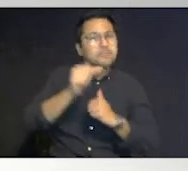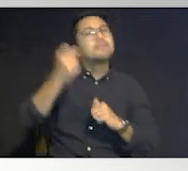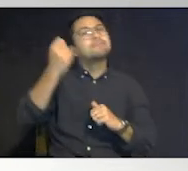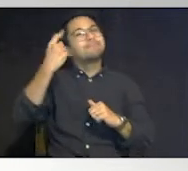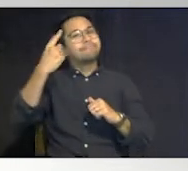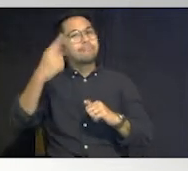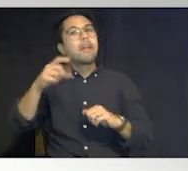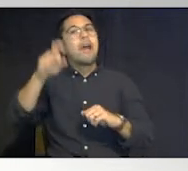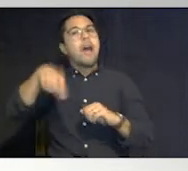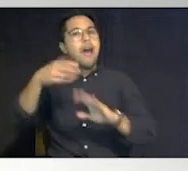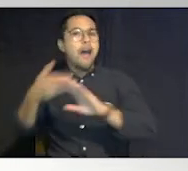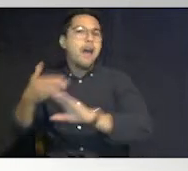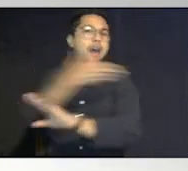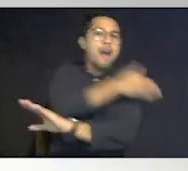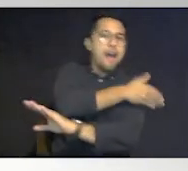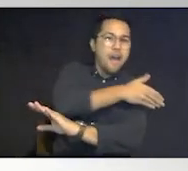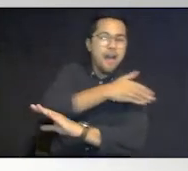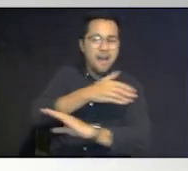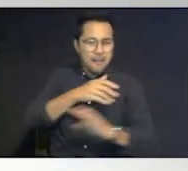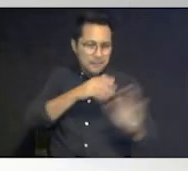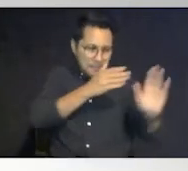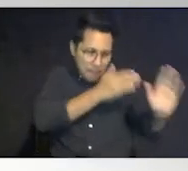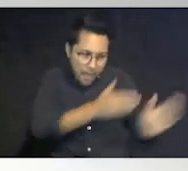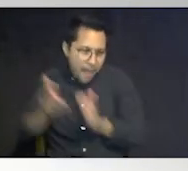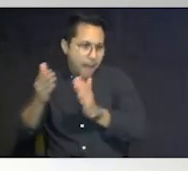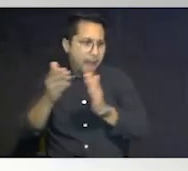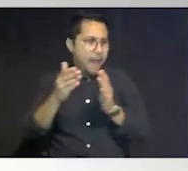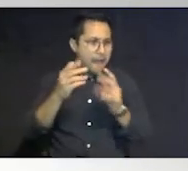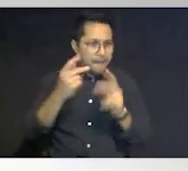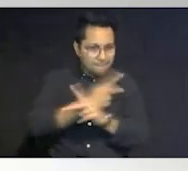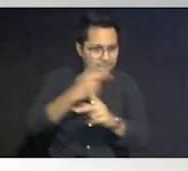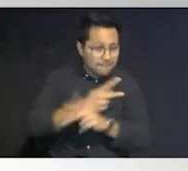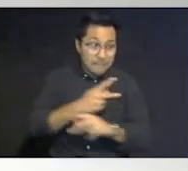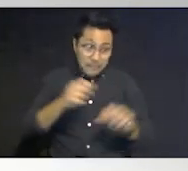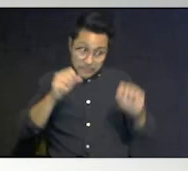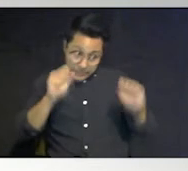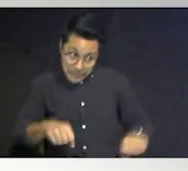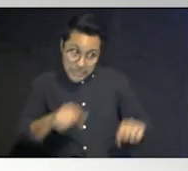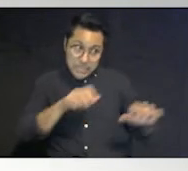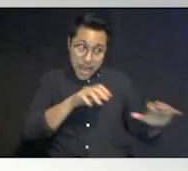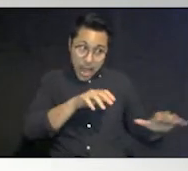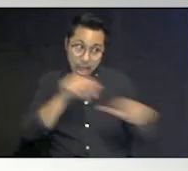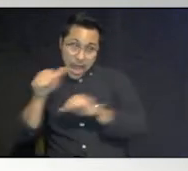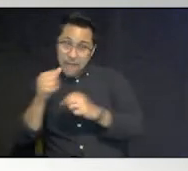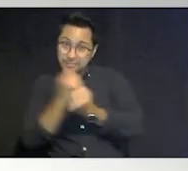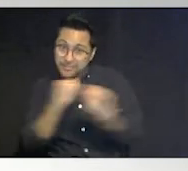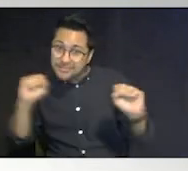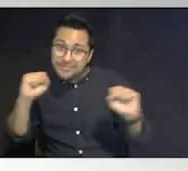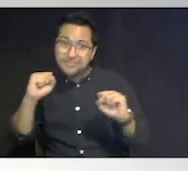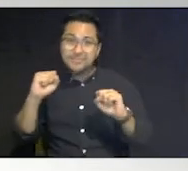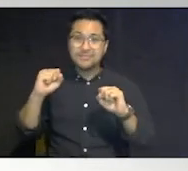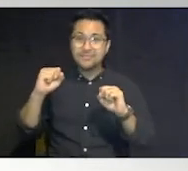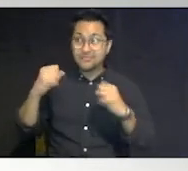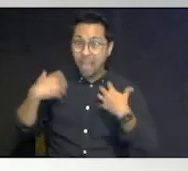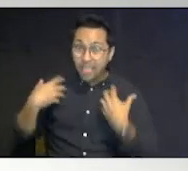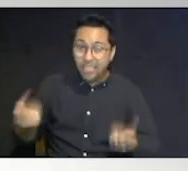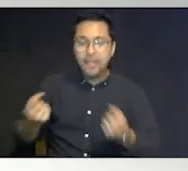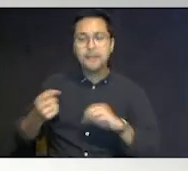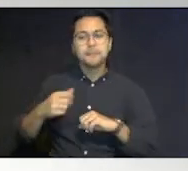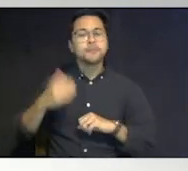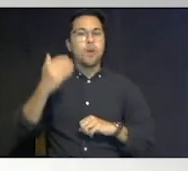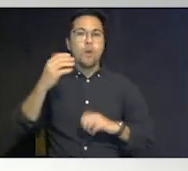some planning to make sure that we we can remain healthy and safe once we do so so while disasters are inevitable